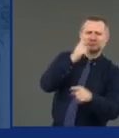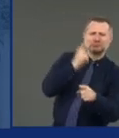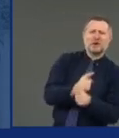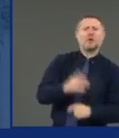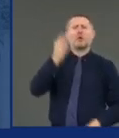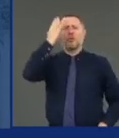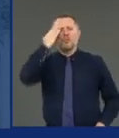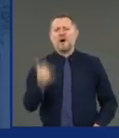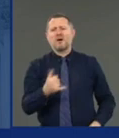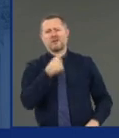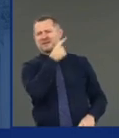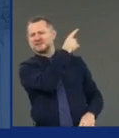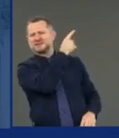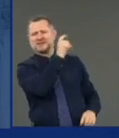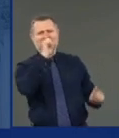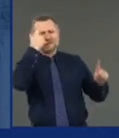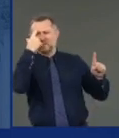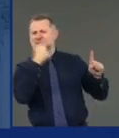government?